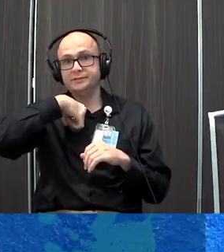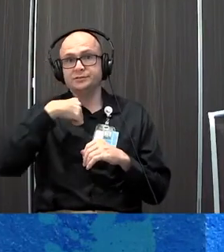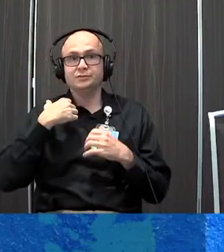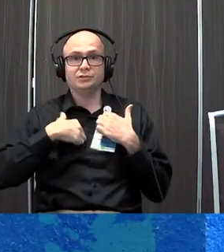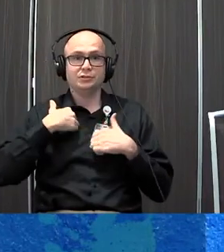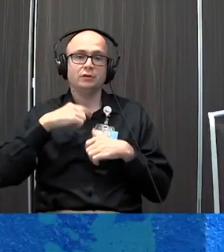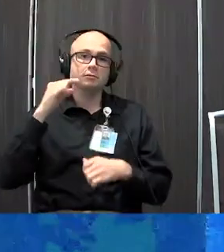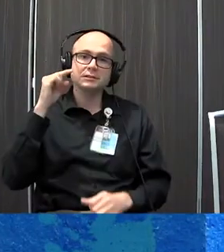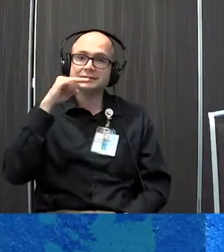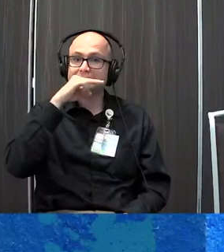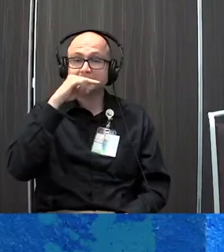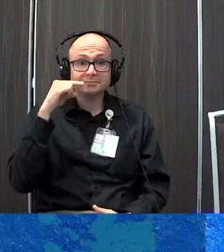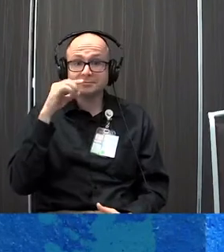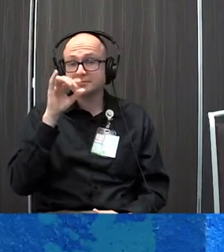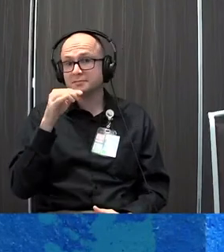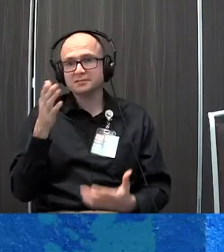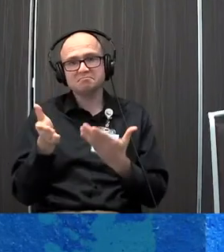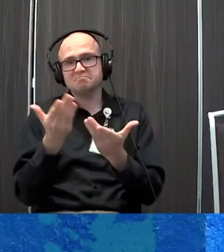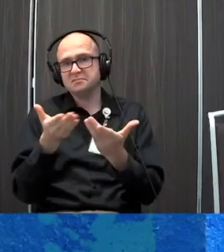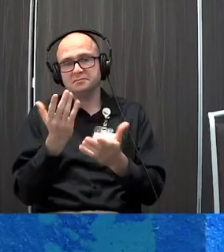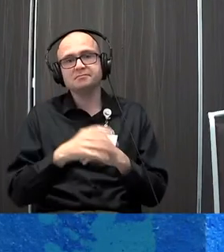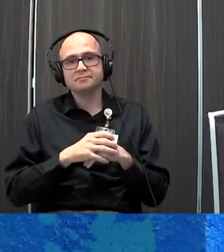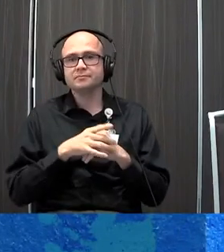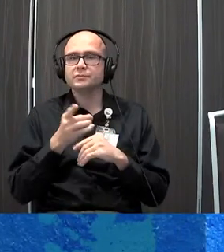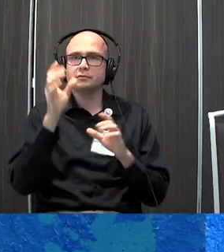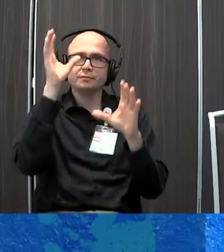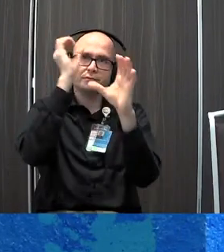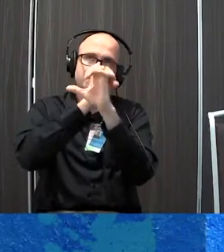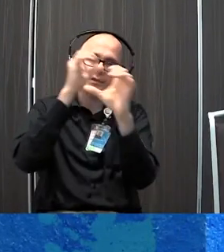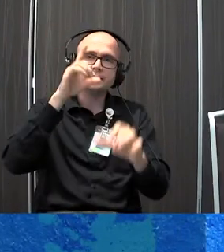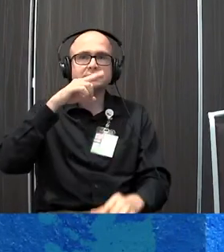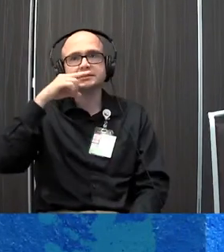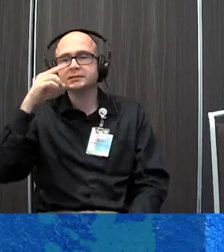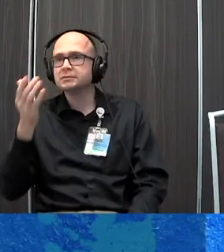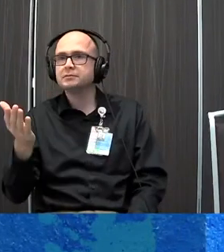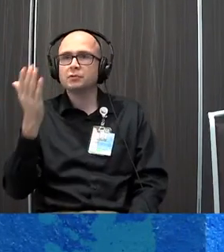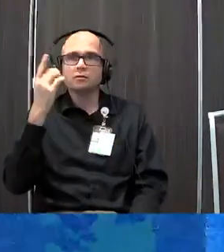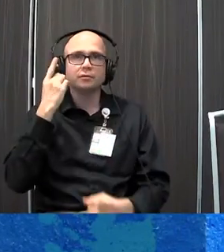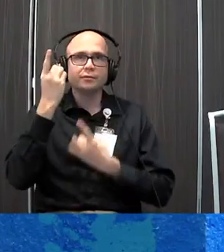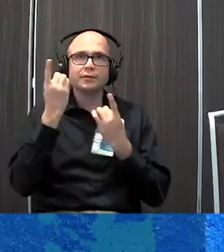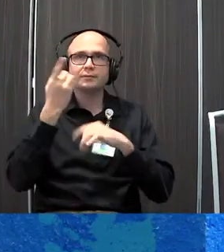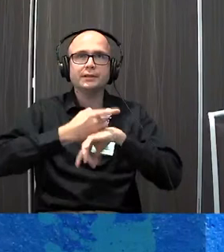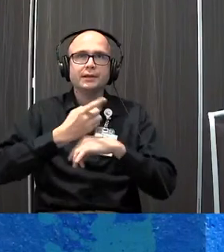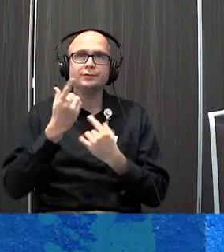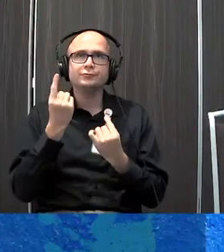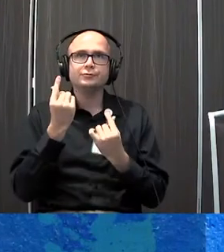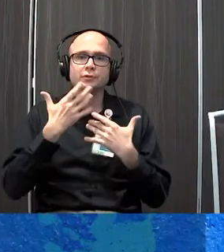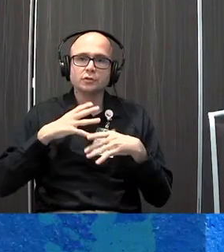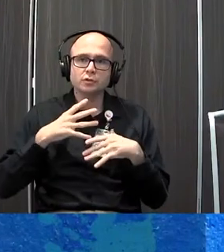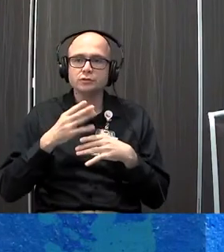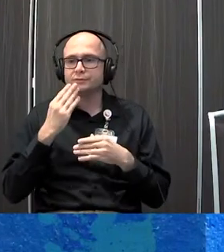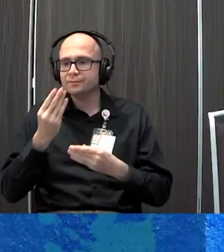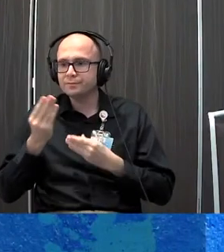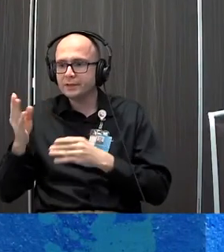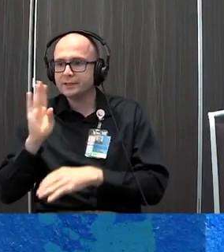or brushing your teeth, that's a really easy, accessible one. You're brushing your teeth this morning. You're thinking about your day. What are you going to wear? What am I feeding the